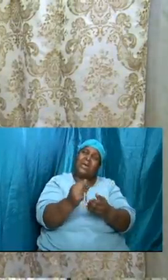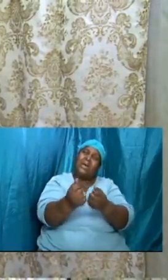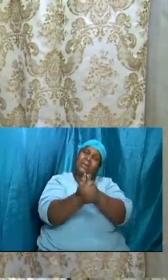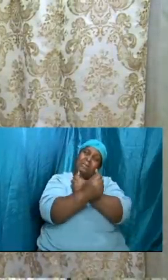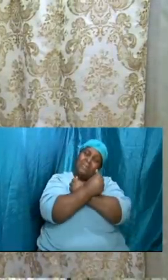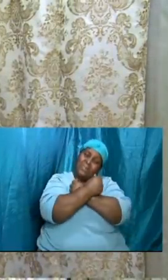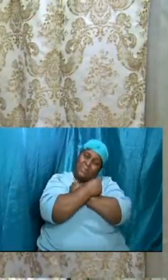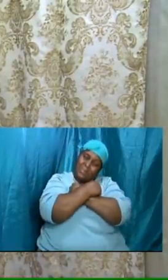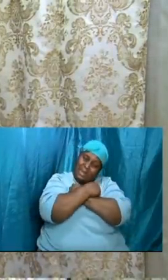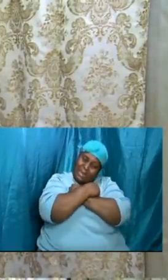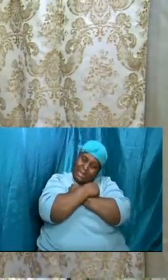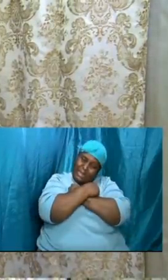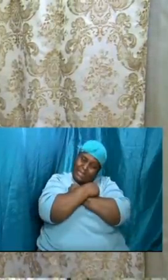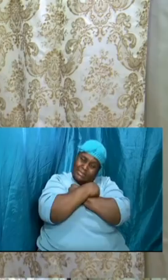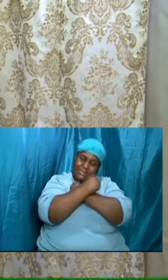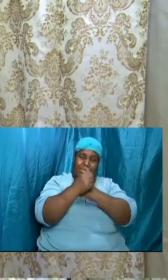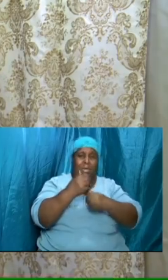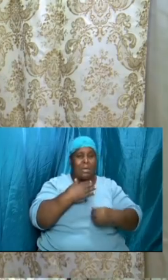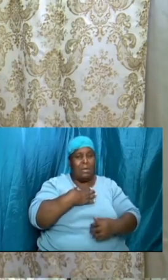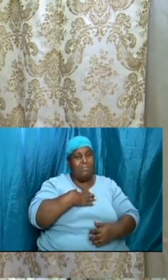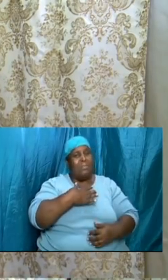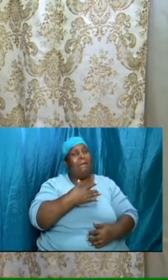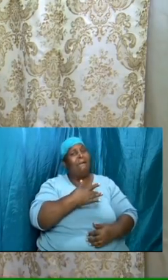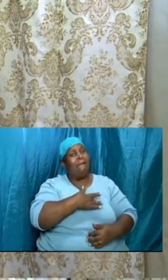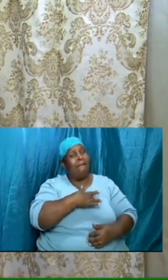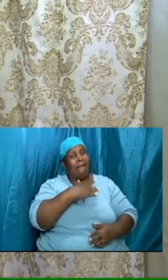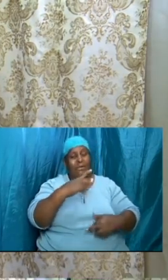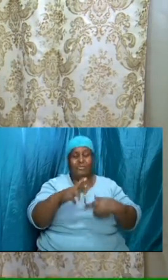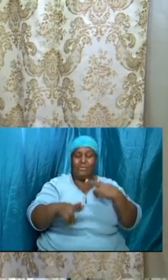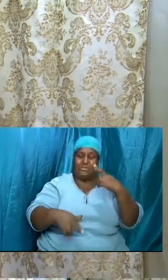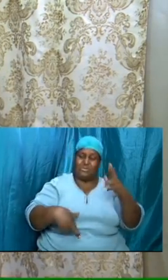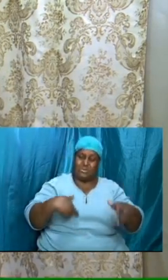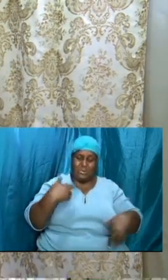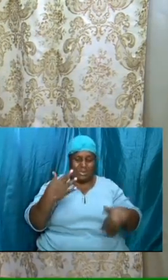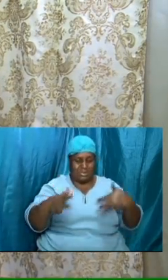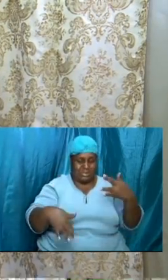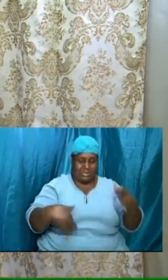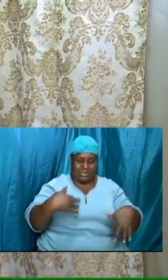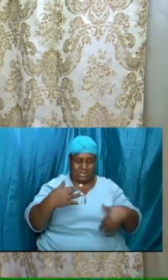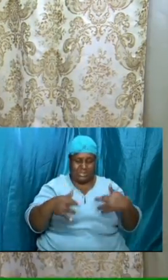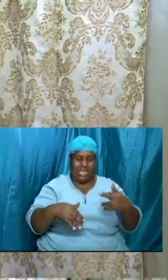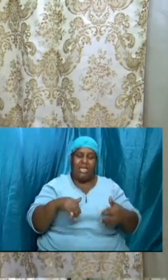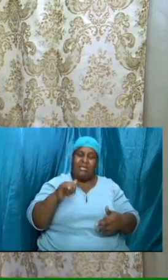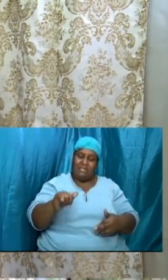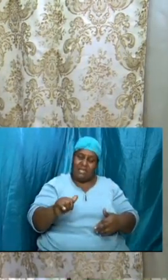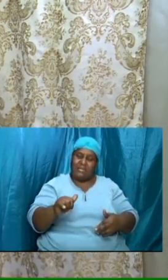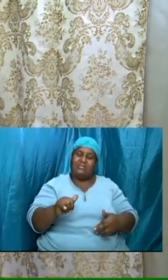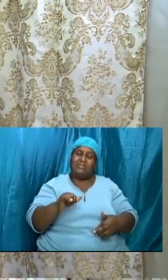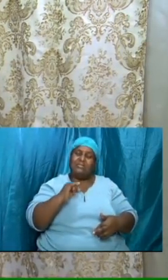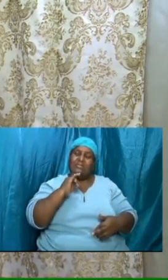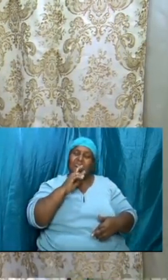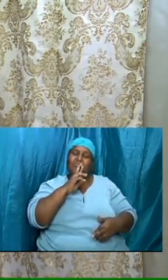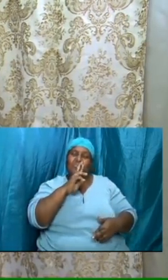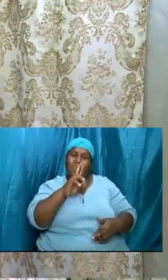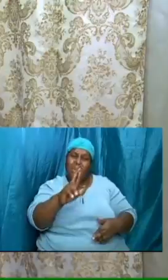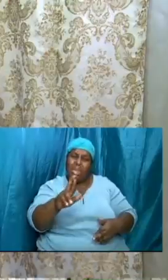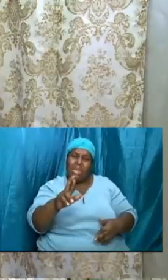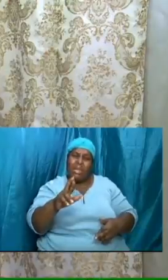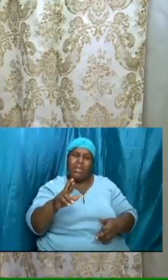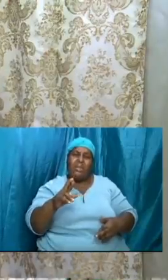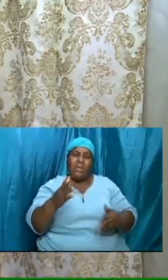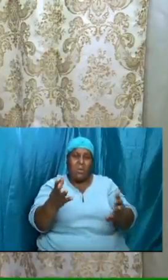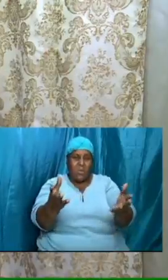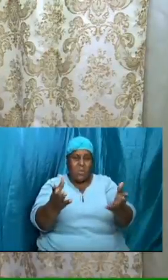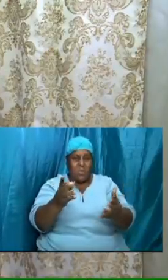it my heart rejoices because that is really what we want